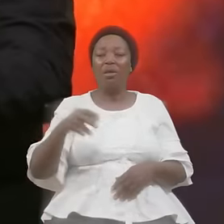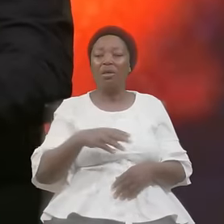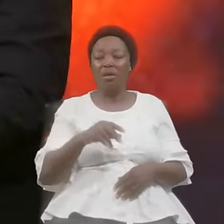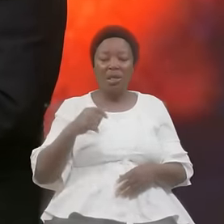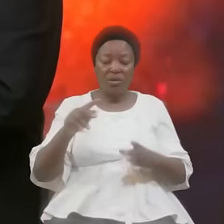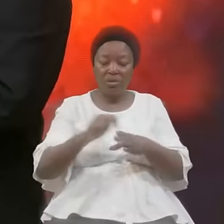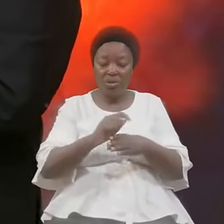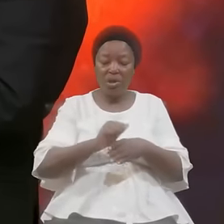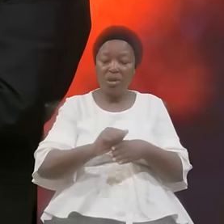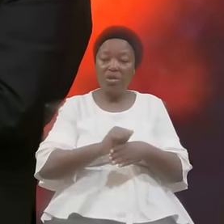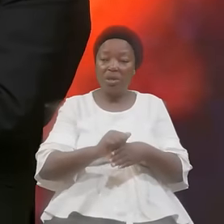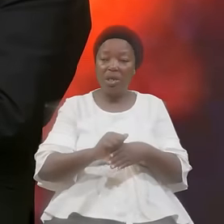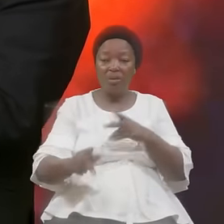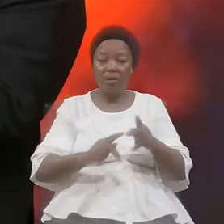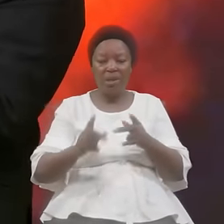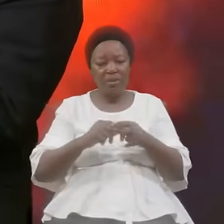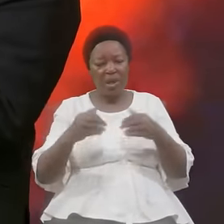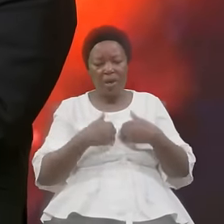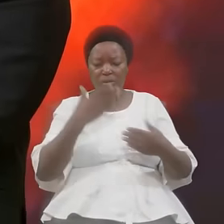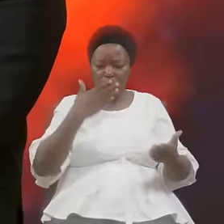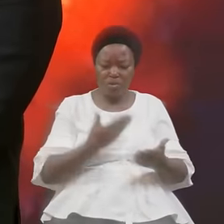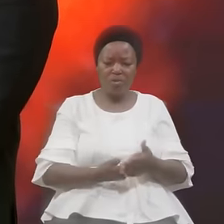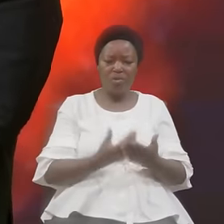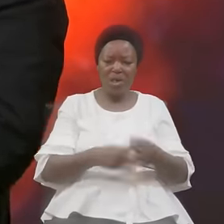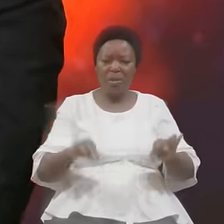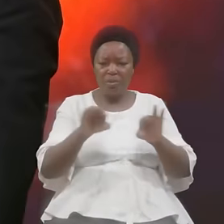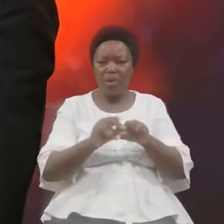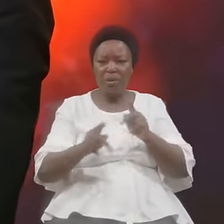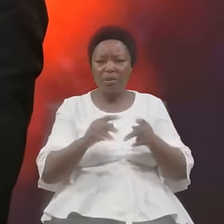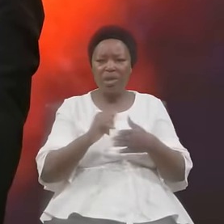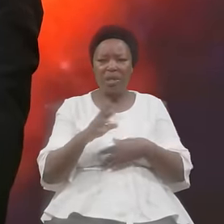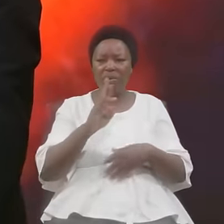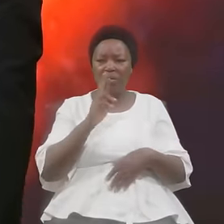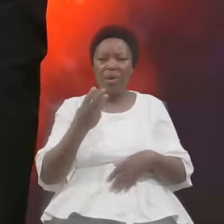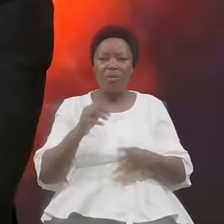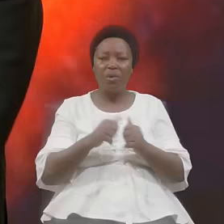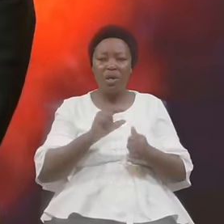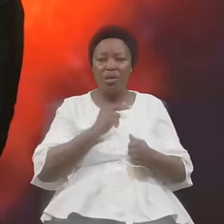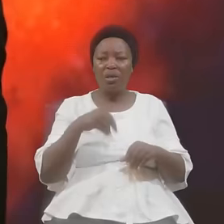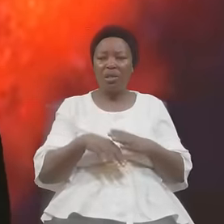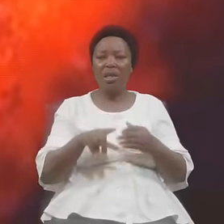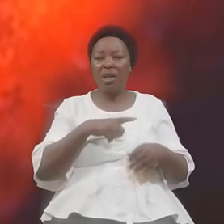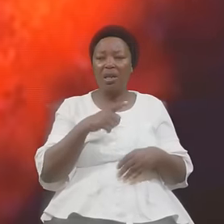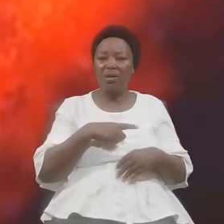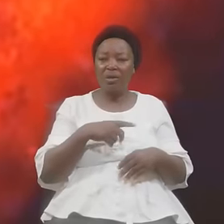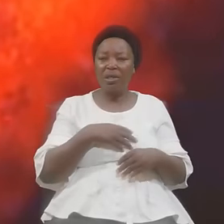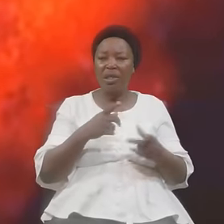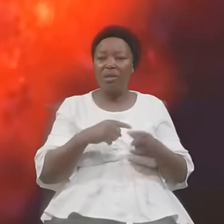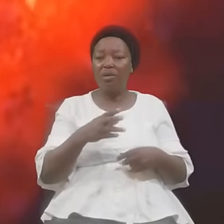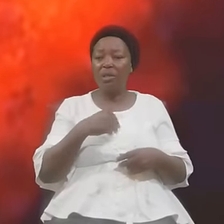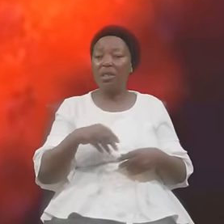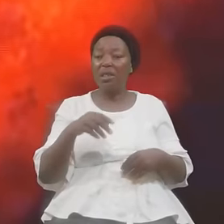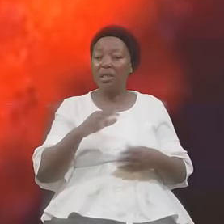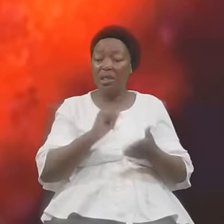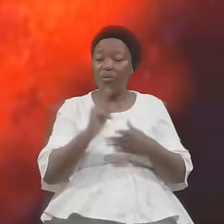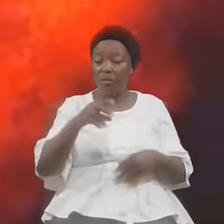Good Significant People Here With Us In Lagos I Remember A Brother Who Is Now BASEER In Ghana He